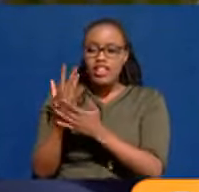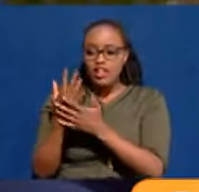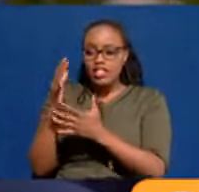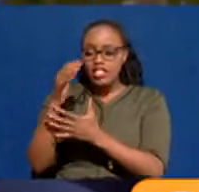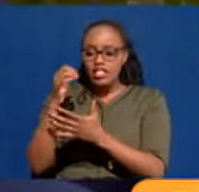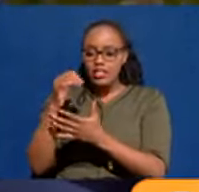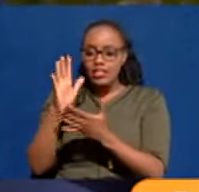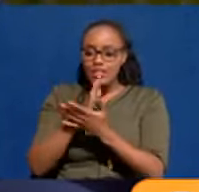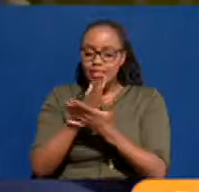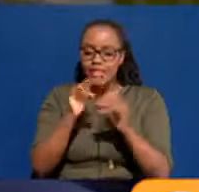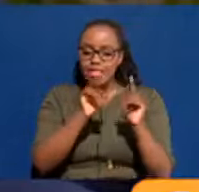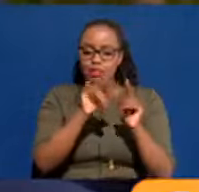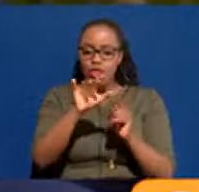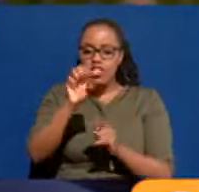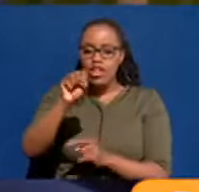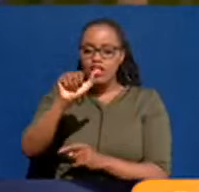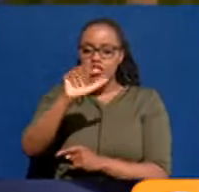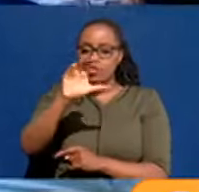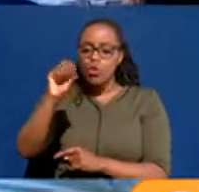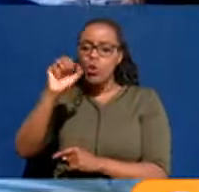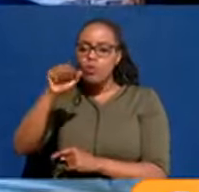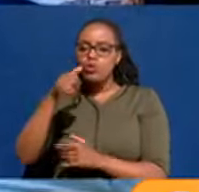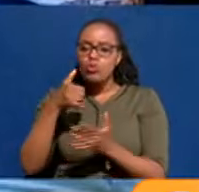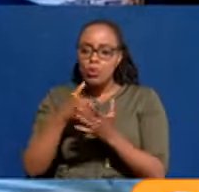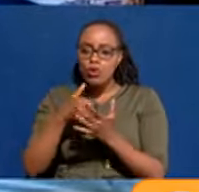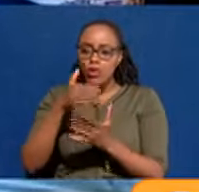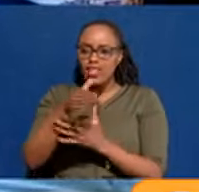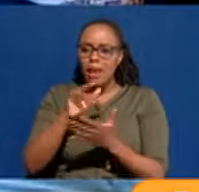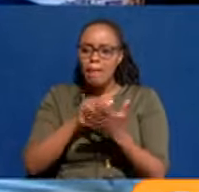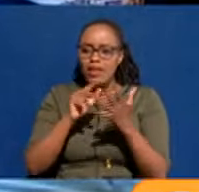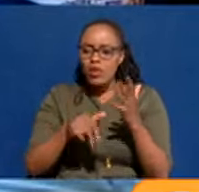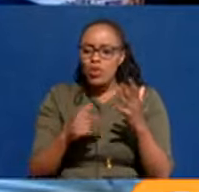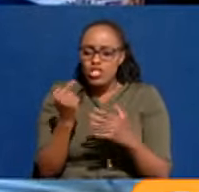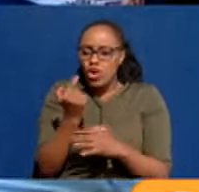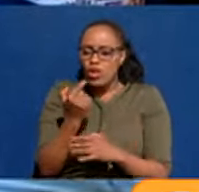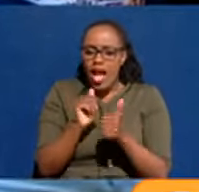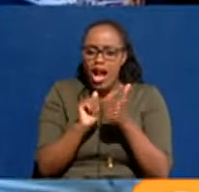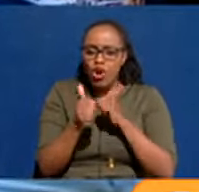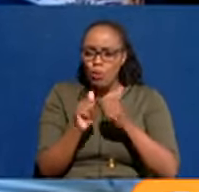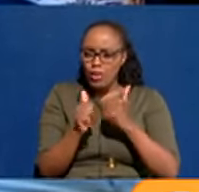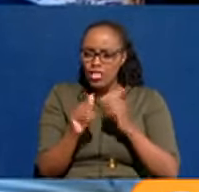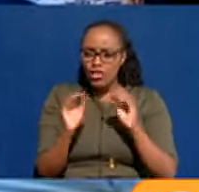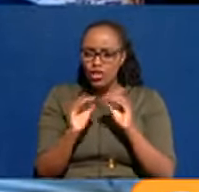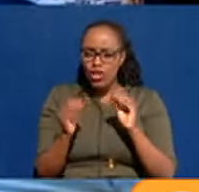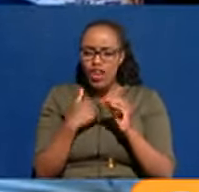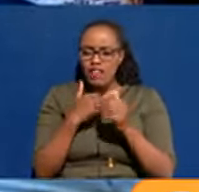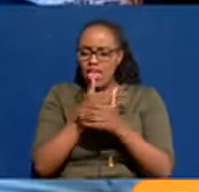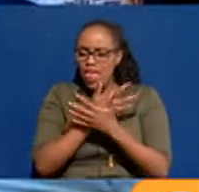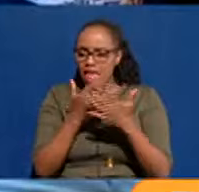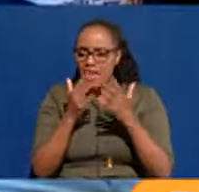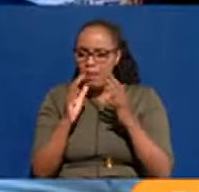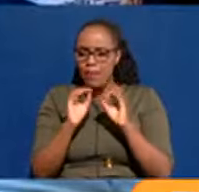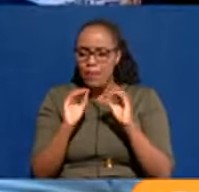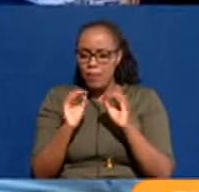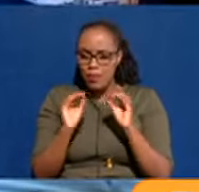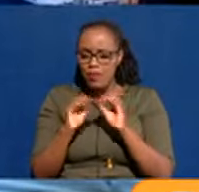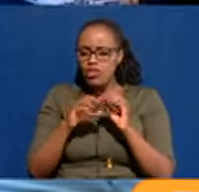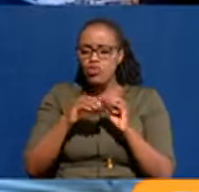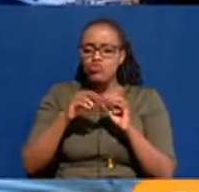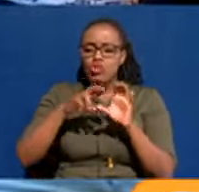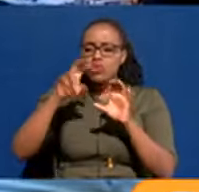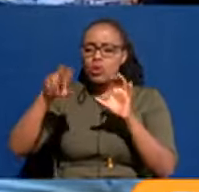locomotives with your circles. You can be part of it. So it is not either or. It's not a competition. There is not a train that is going to drop someone at their doorstep.